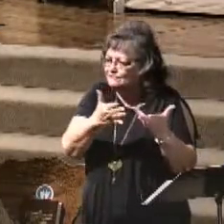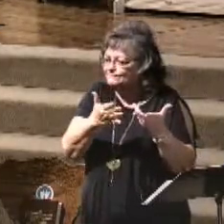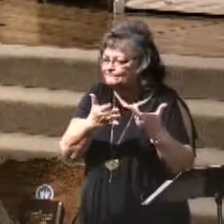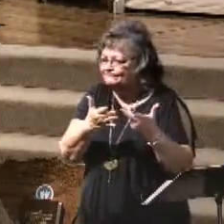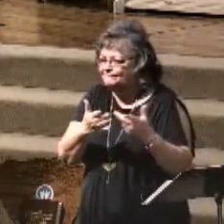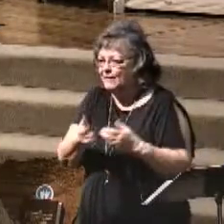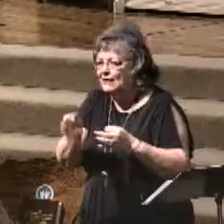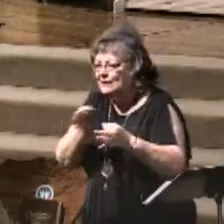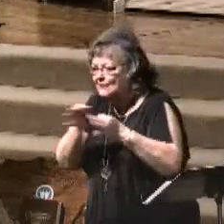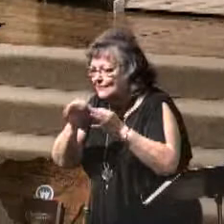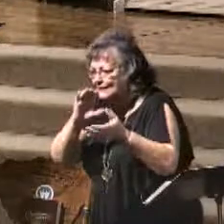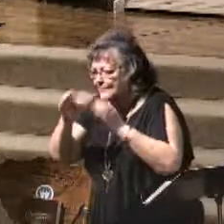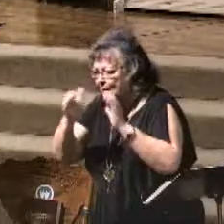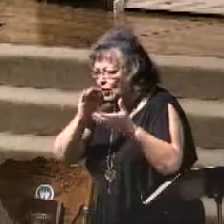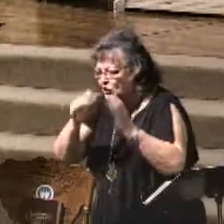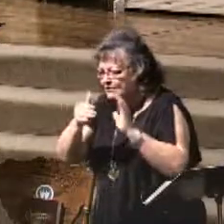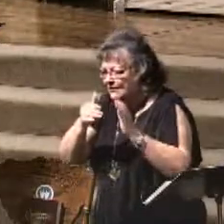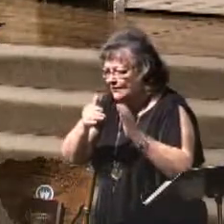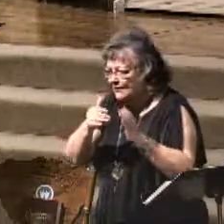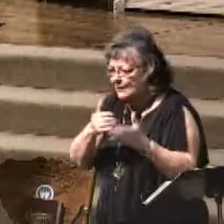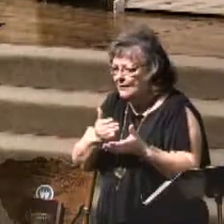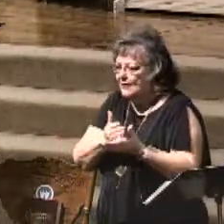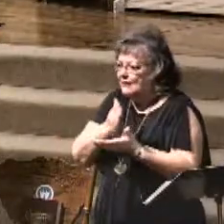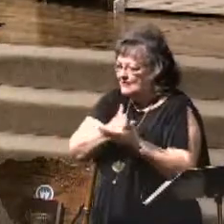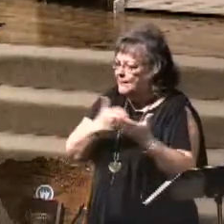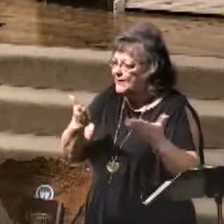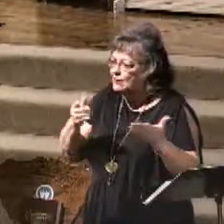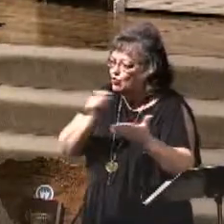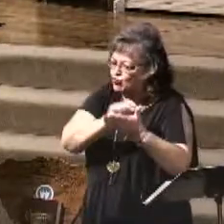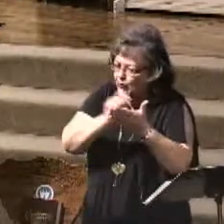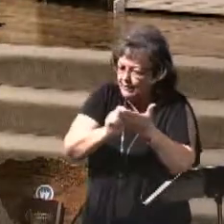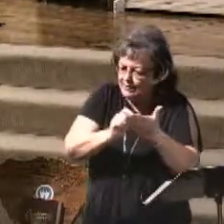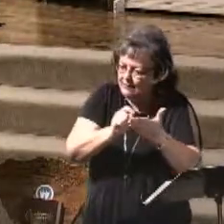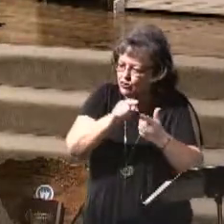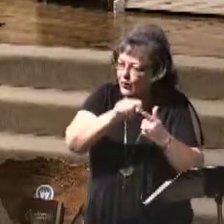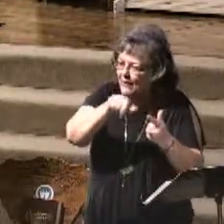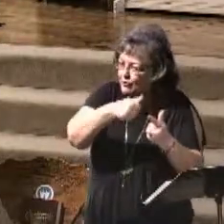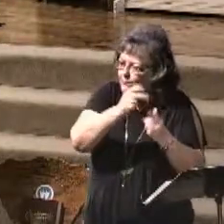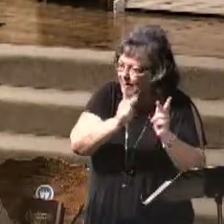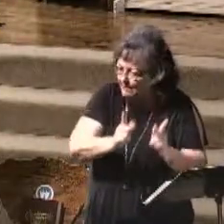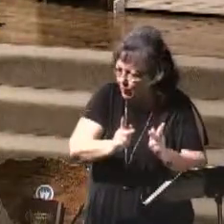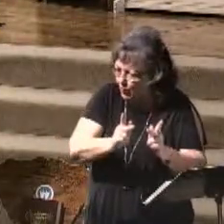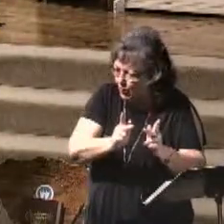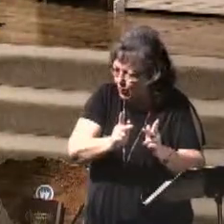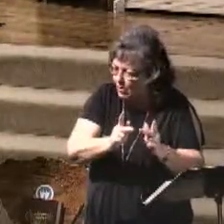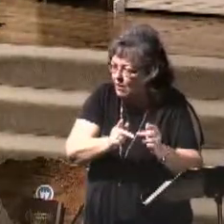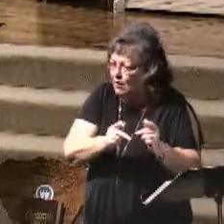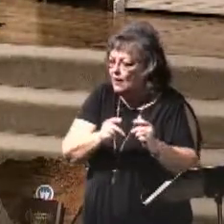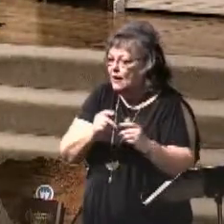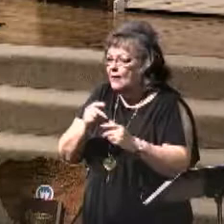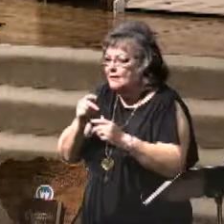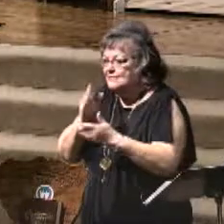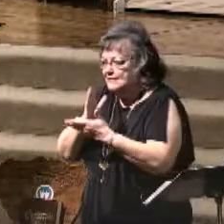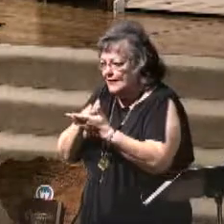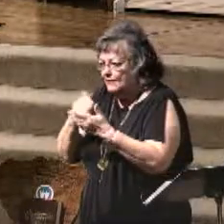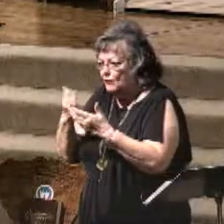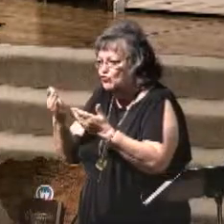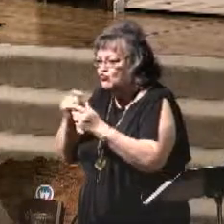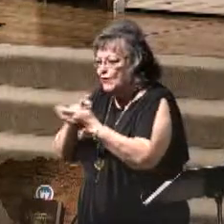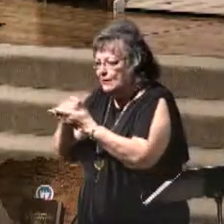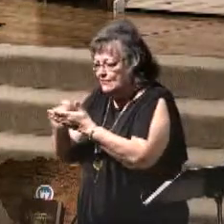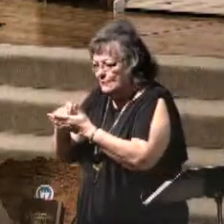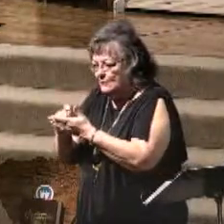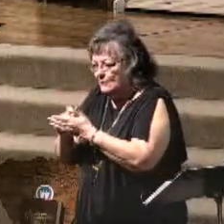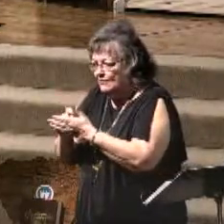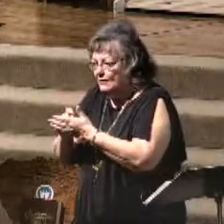and if you—if the Lord showed me something. Brother Bob, Lord showed me something that was kind of neat. It's just